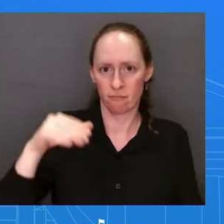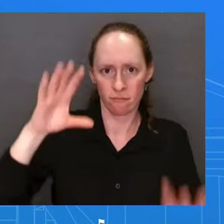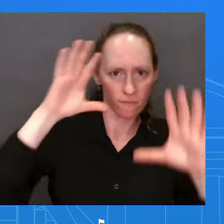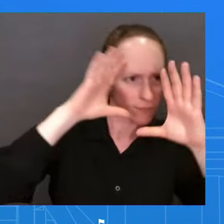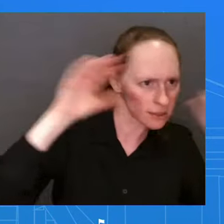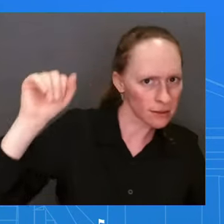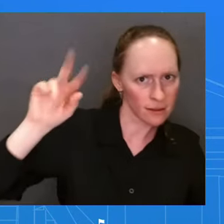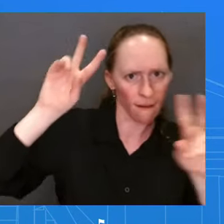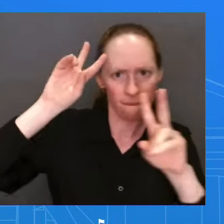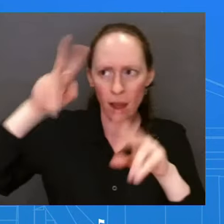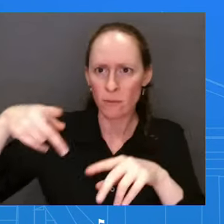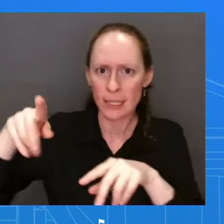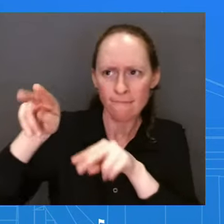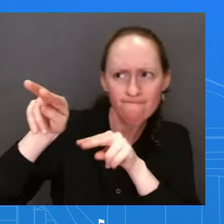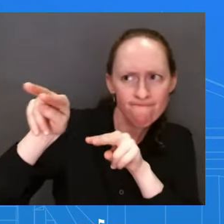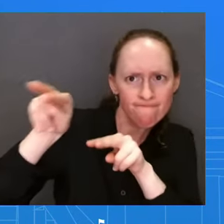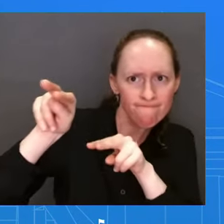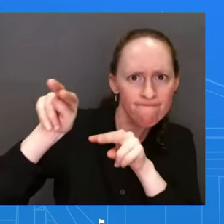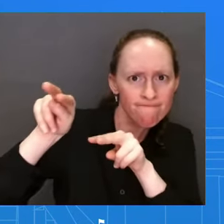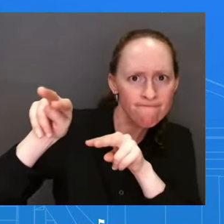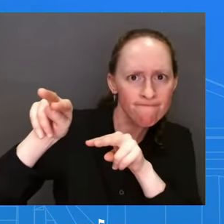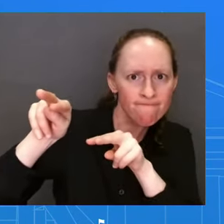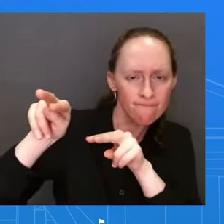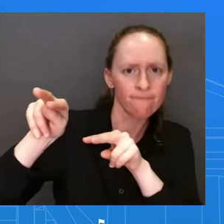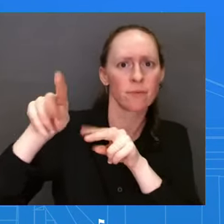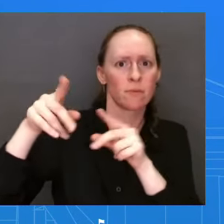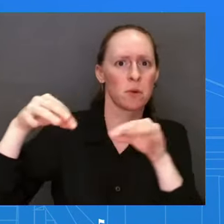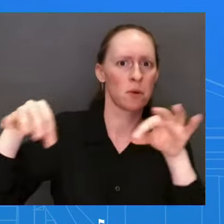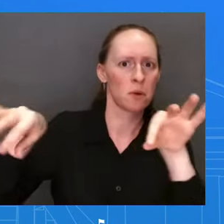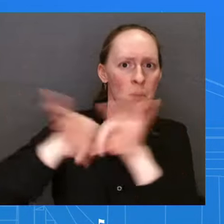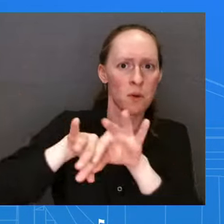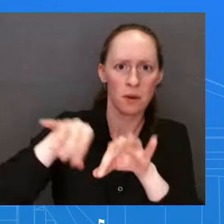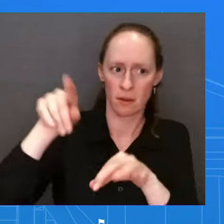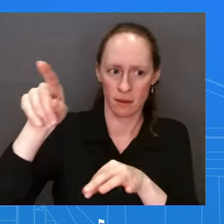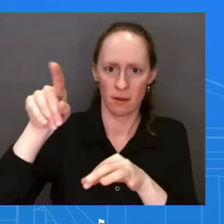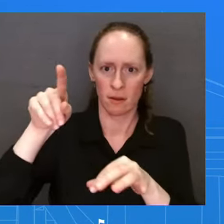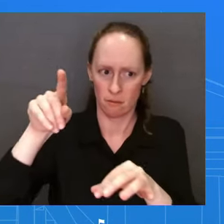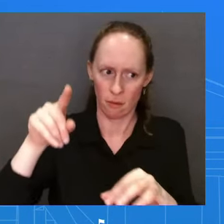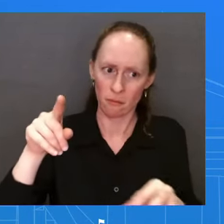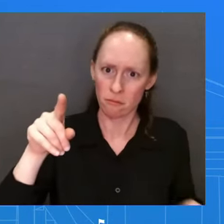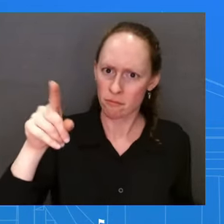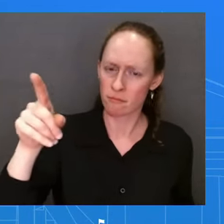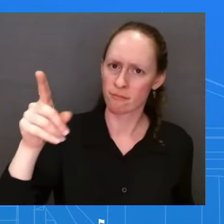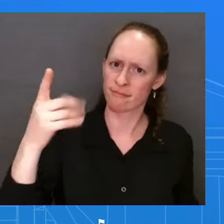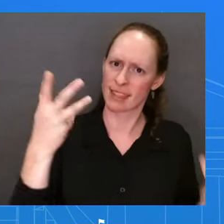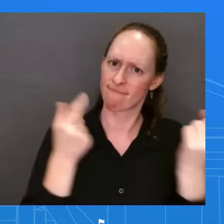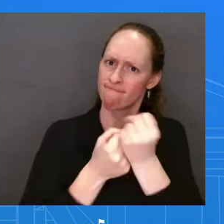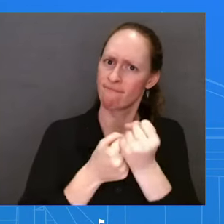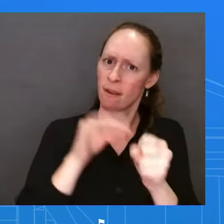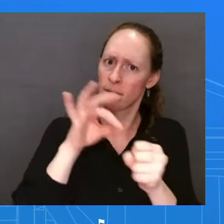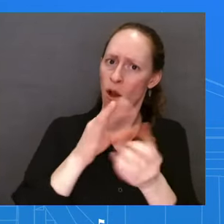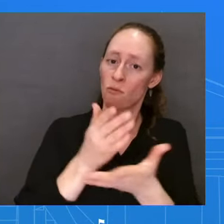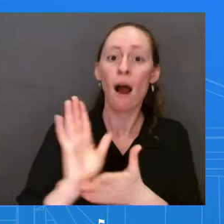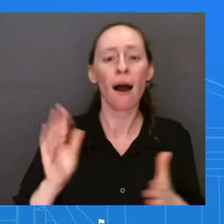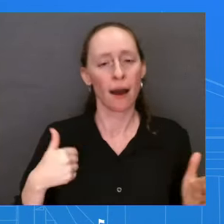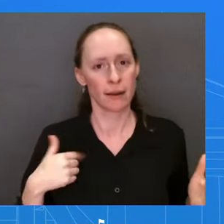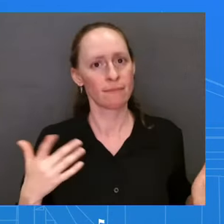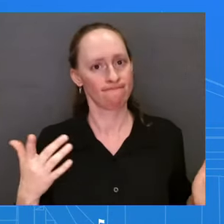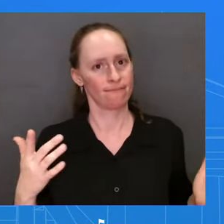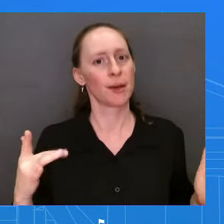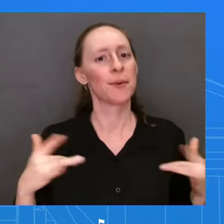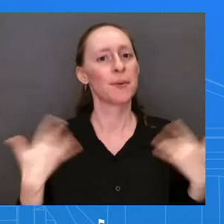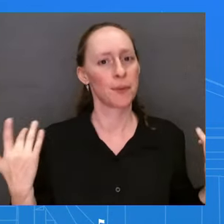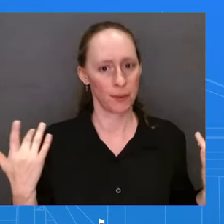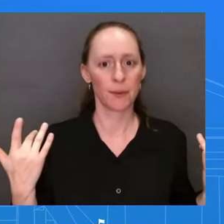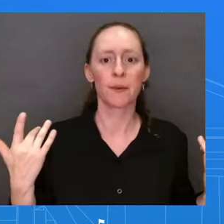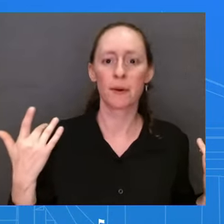up voting rights in this country. And so we're pleased that the Supreme Court rejected the extreme legal theory presented in this case, which would have